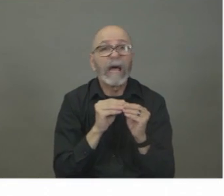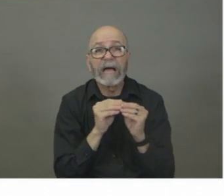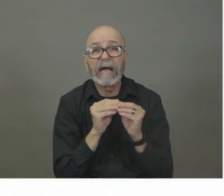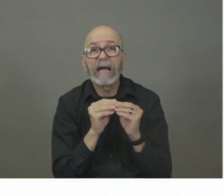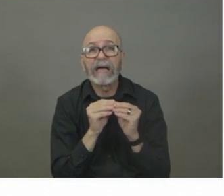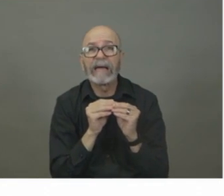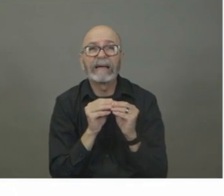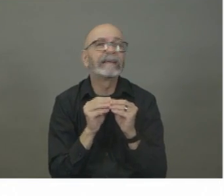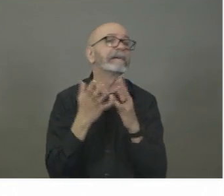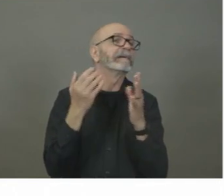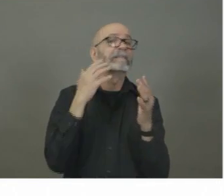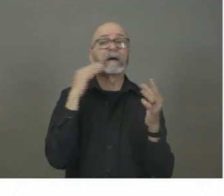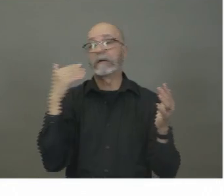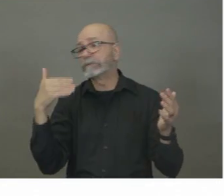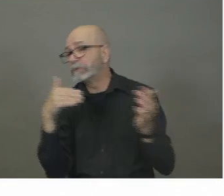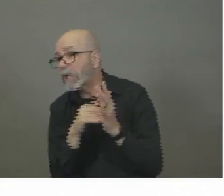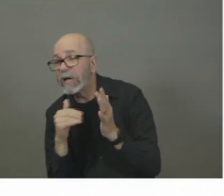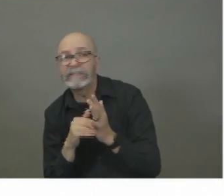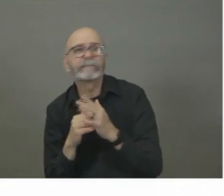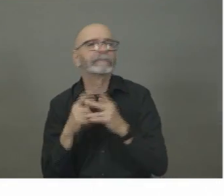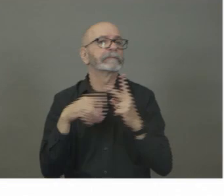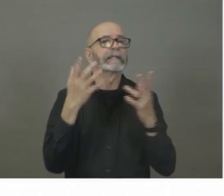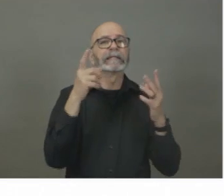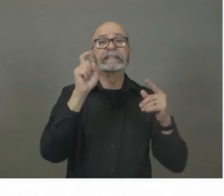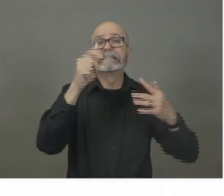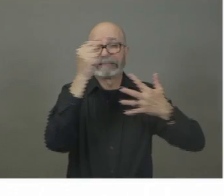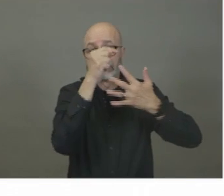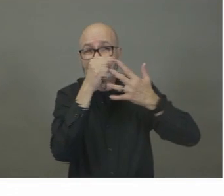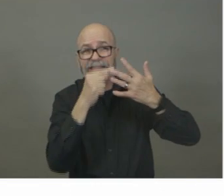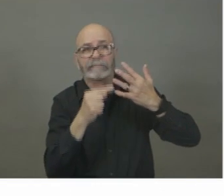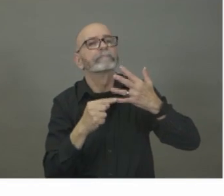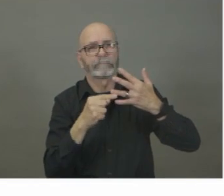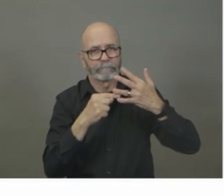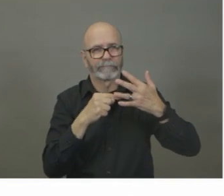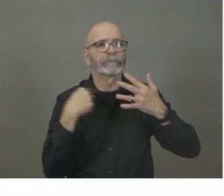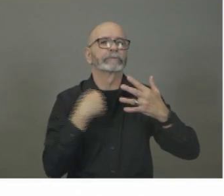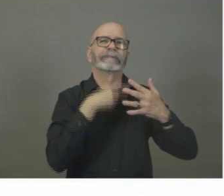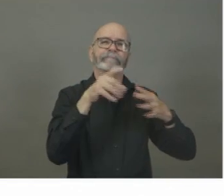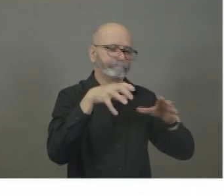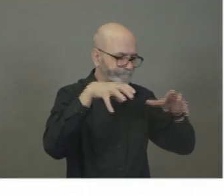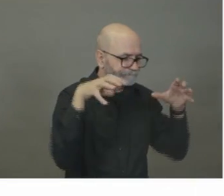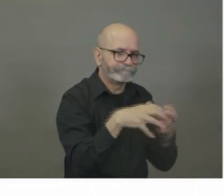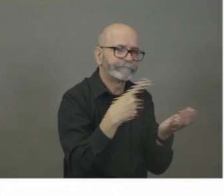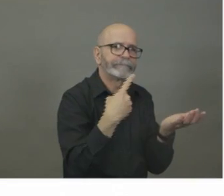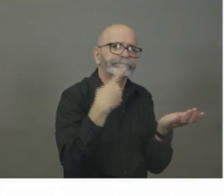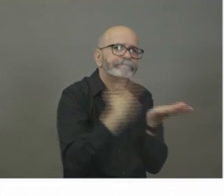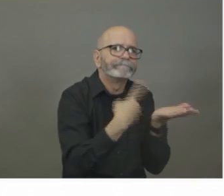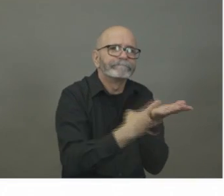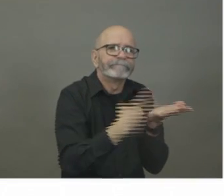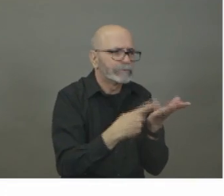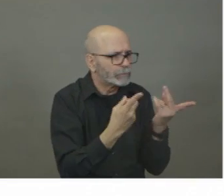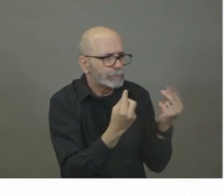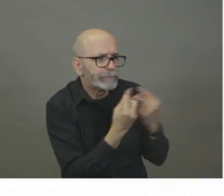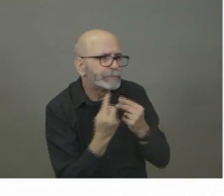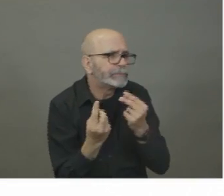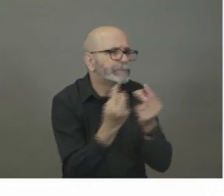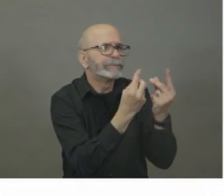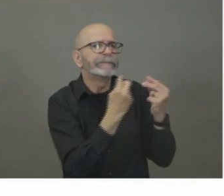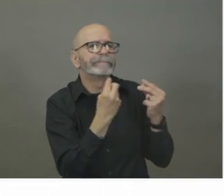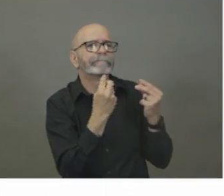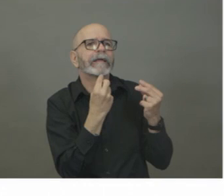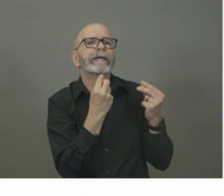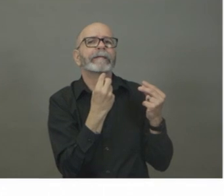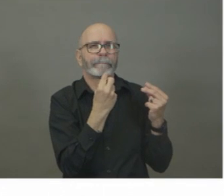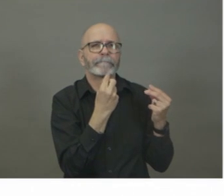of healthcare professionals, uh, vary, uh, again, to come together collectively, just like we're asking all Nova Scotians to come together. Uh, we certainly, uh,